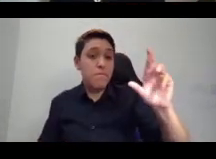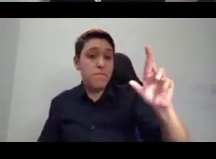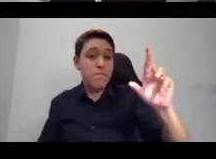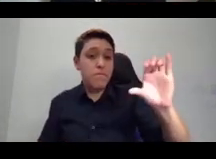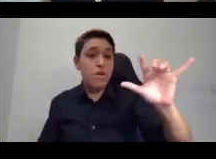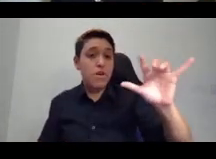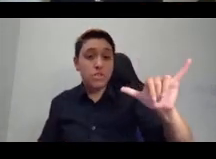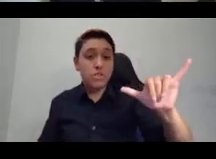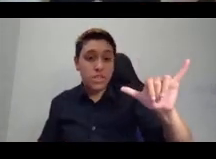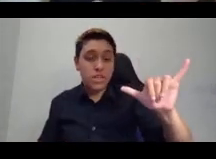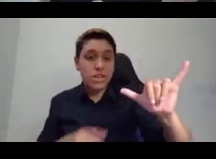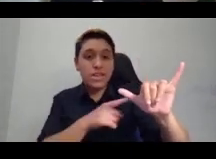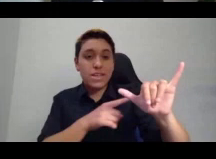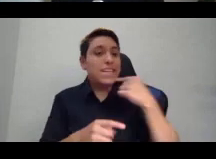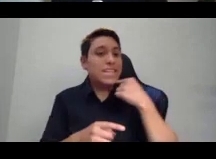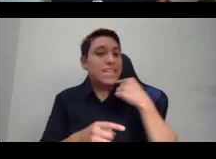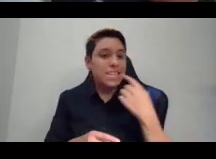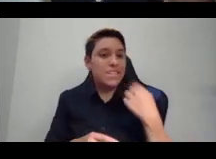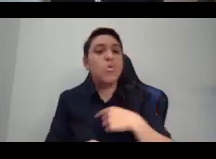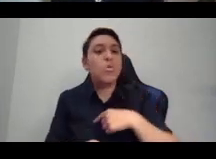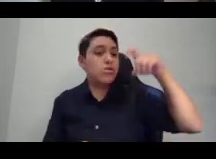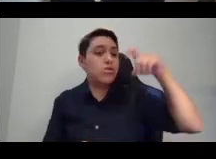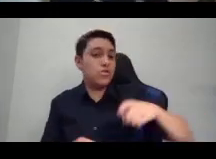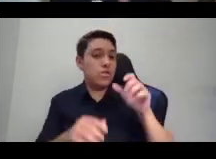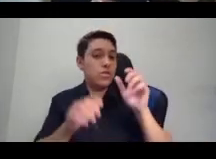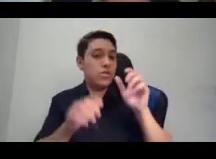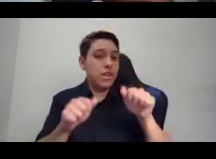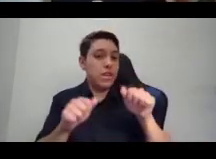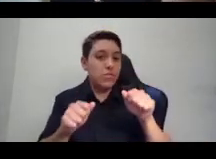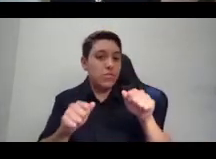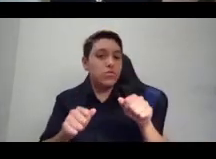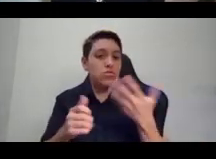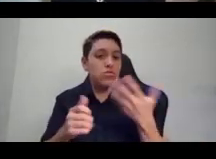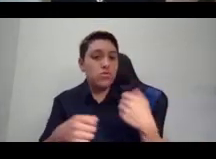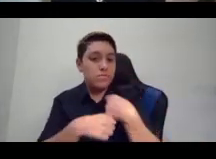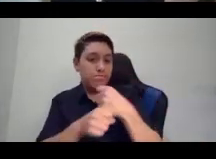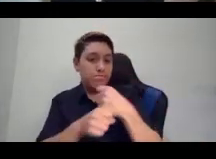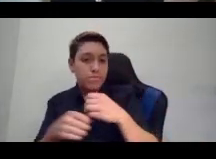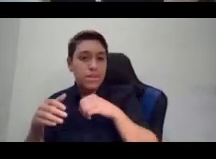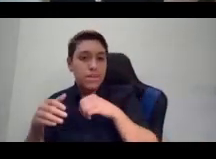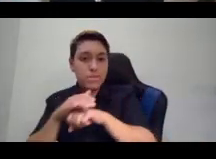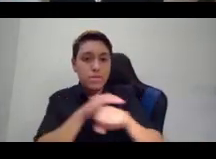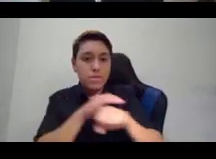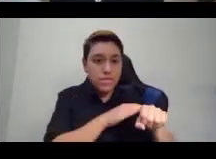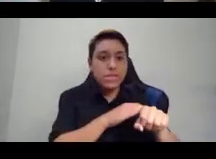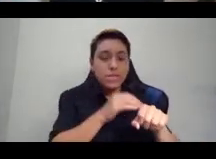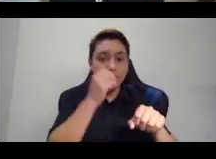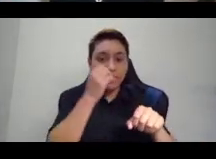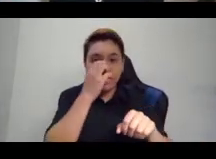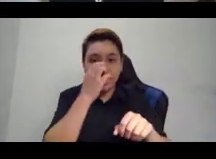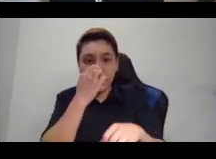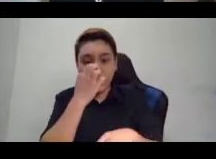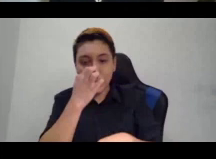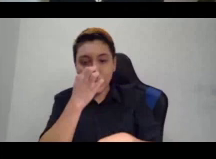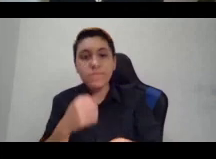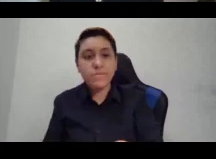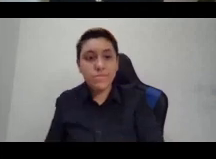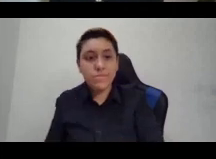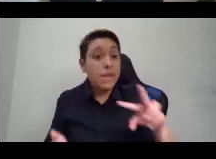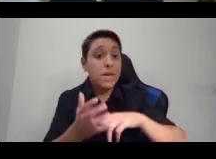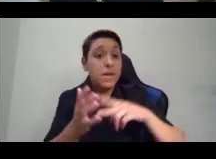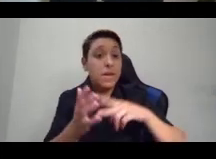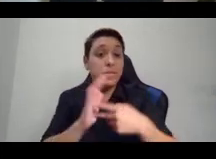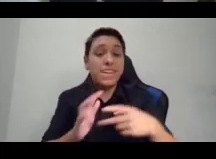heterosexually, in this case, to be penetrated or to penetrate during the act of sex, right?